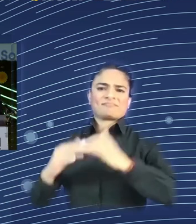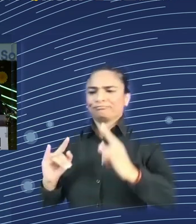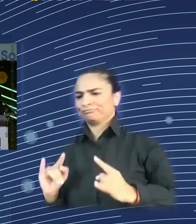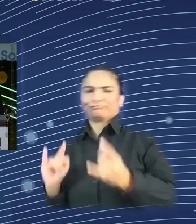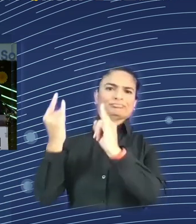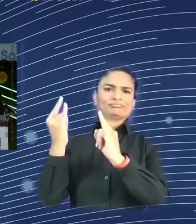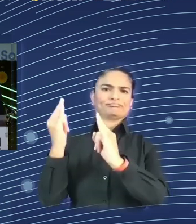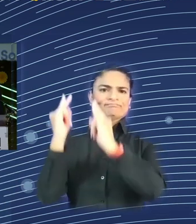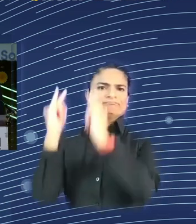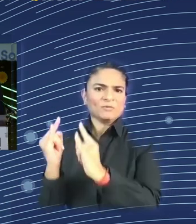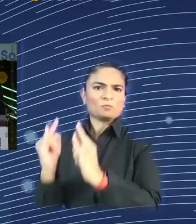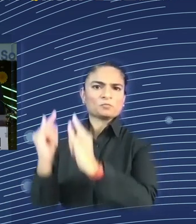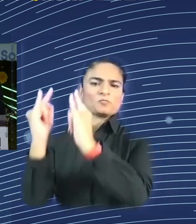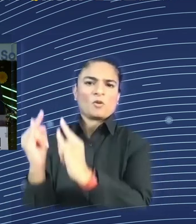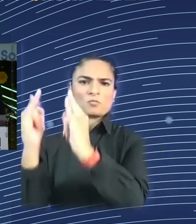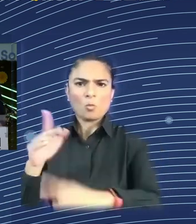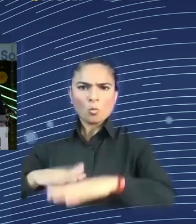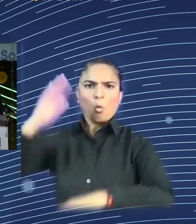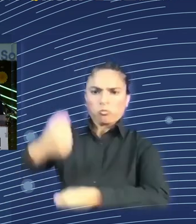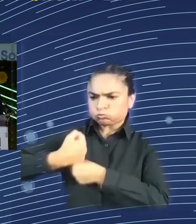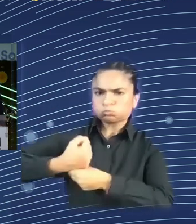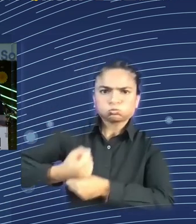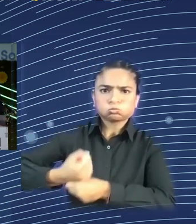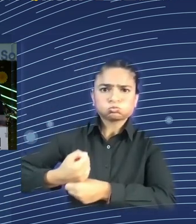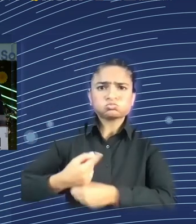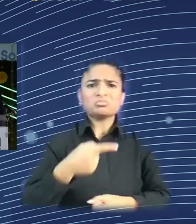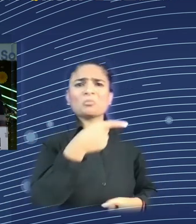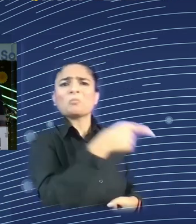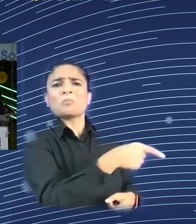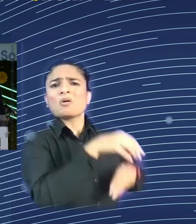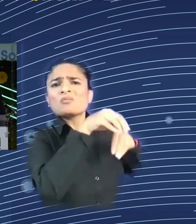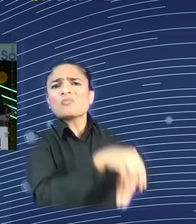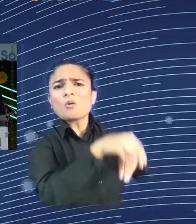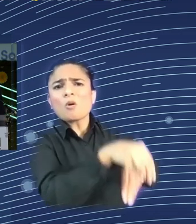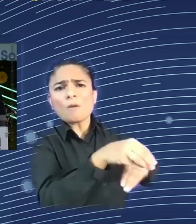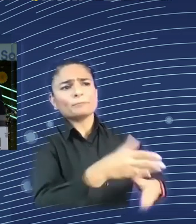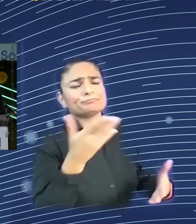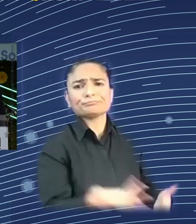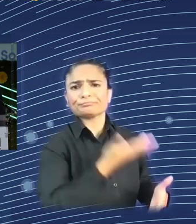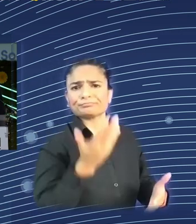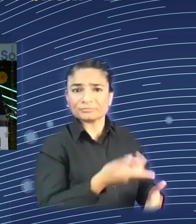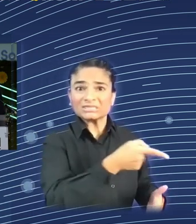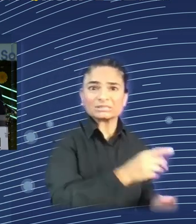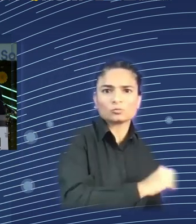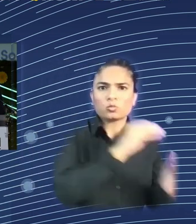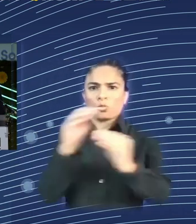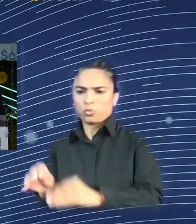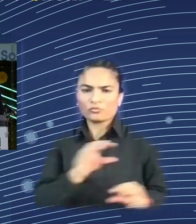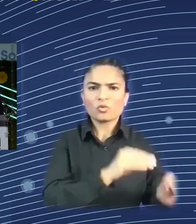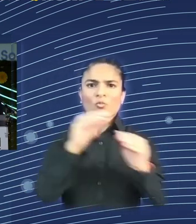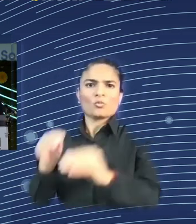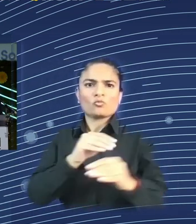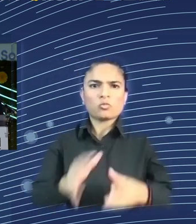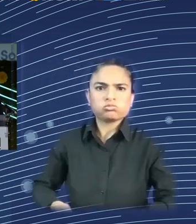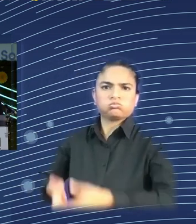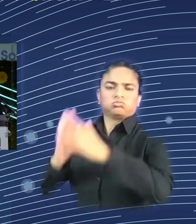in factories, that we have to build urban cities. We have to provide the logistics, the infrastructure. Of course, AI would